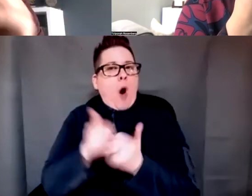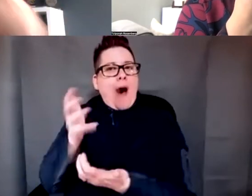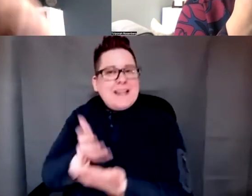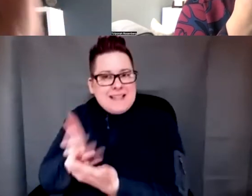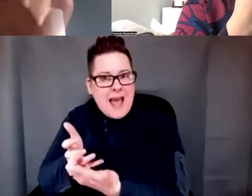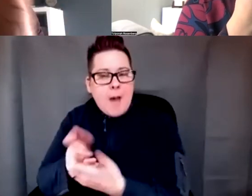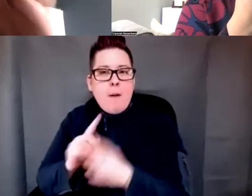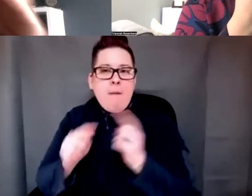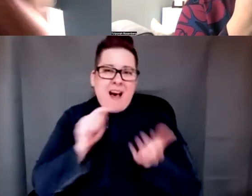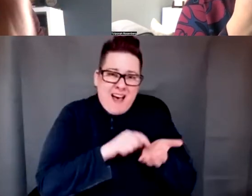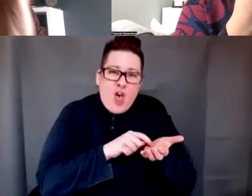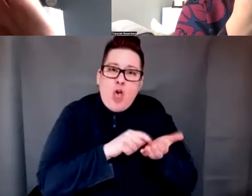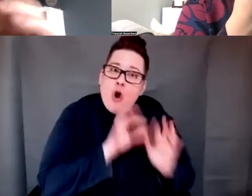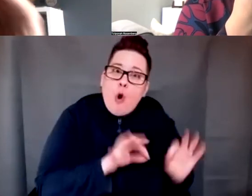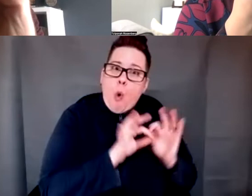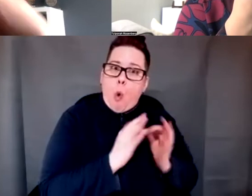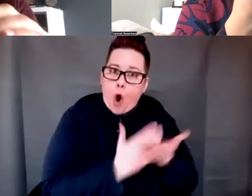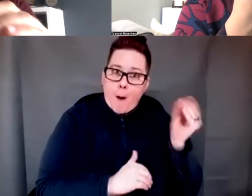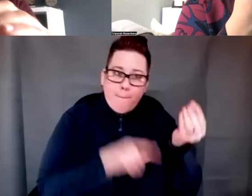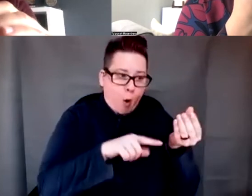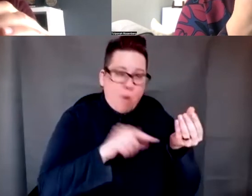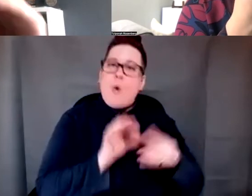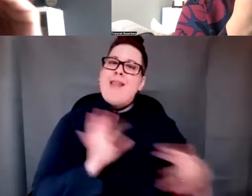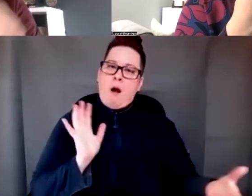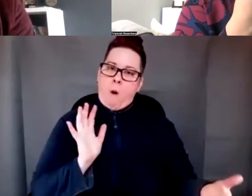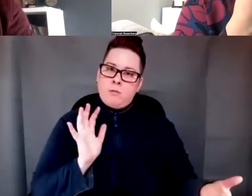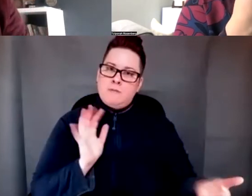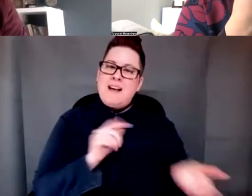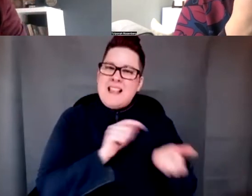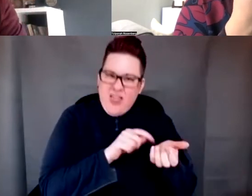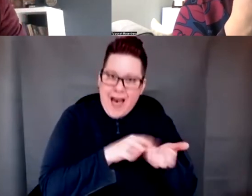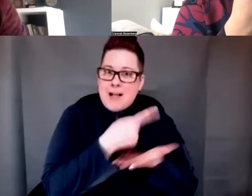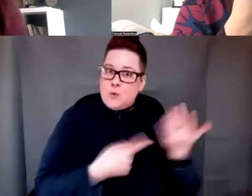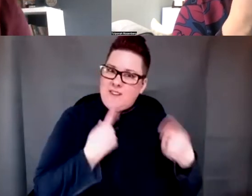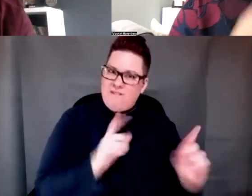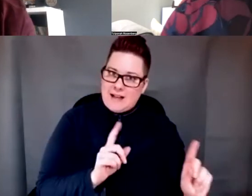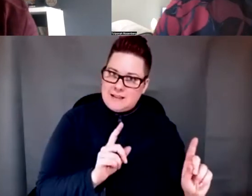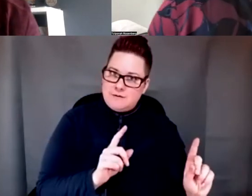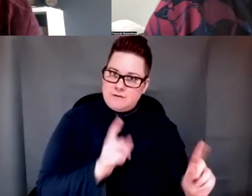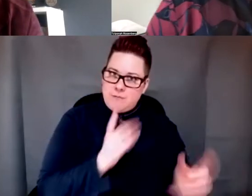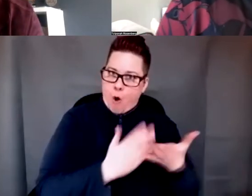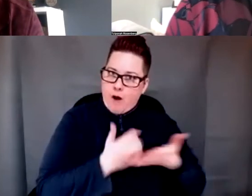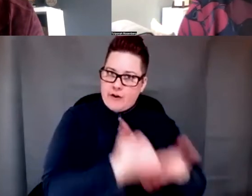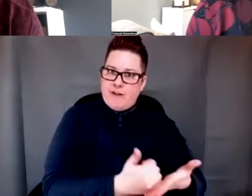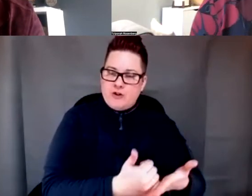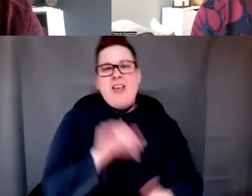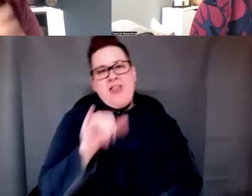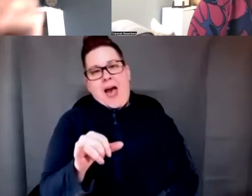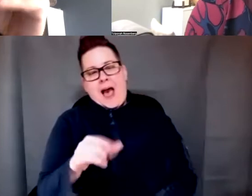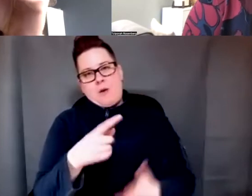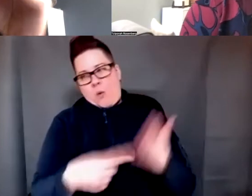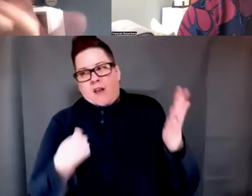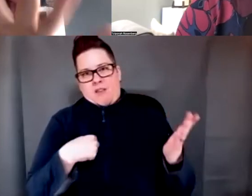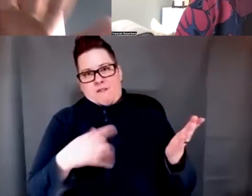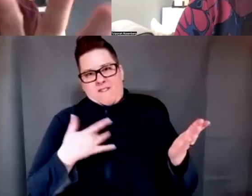don't let go that core component that establish the efficacy. And that has been a major contribution I think we have been offered is